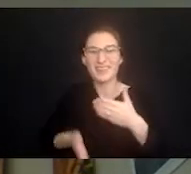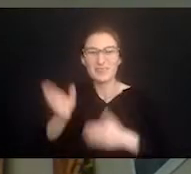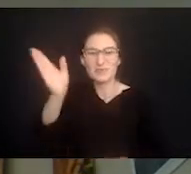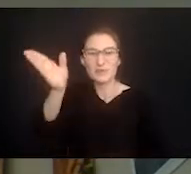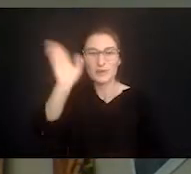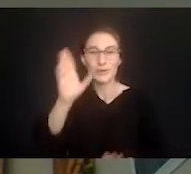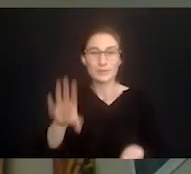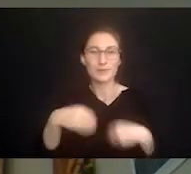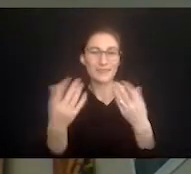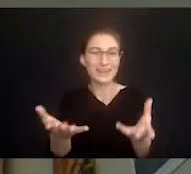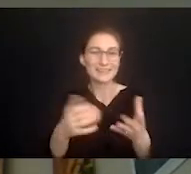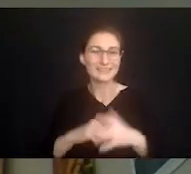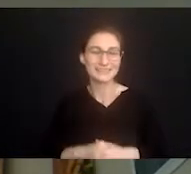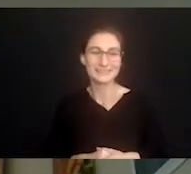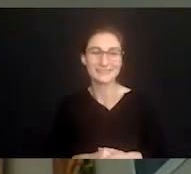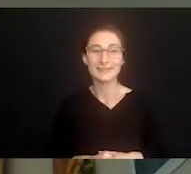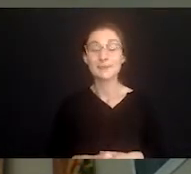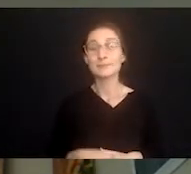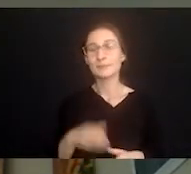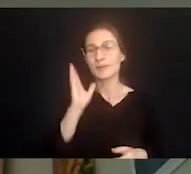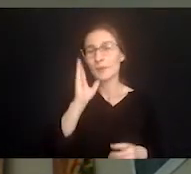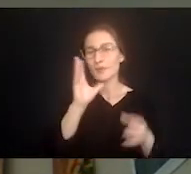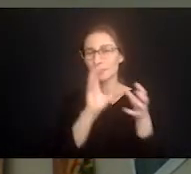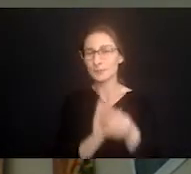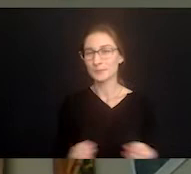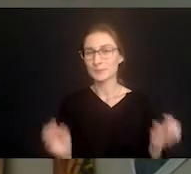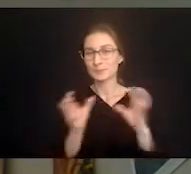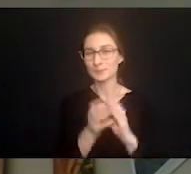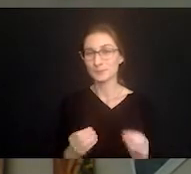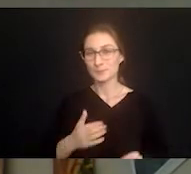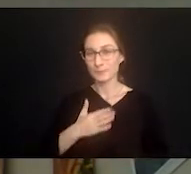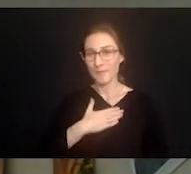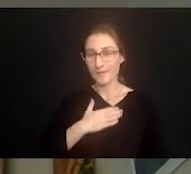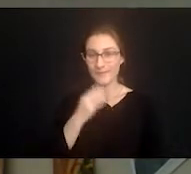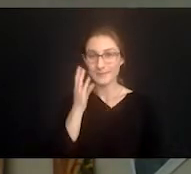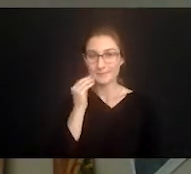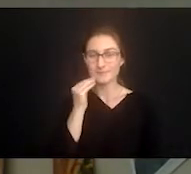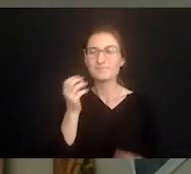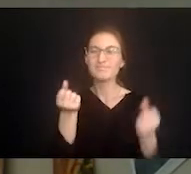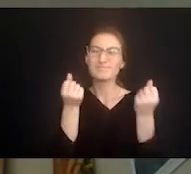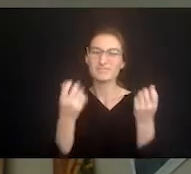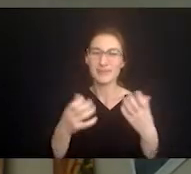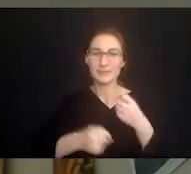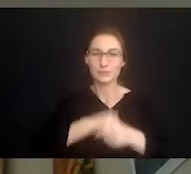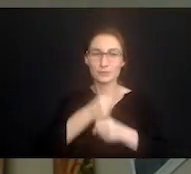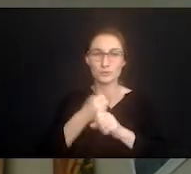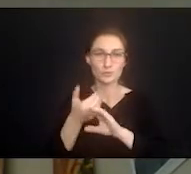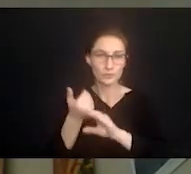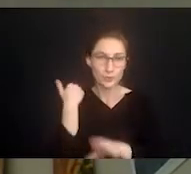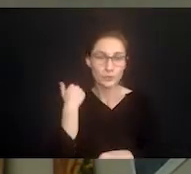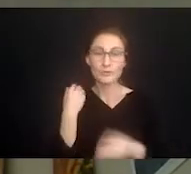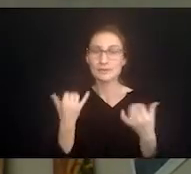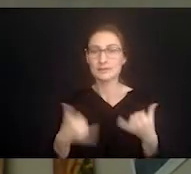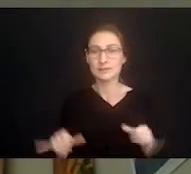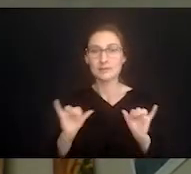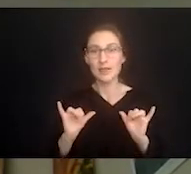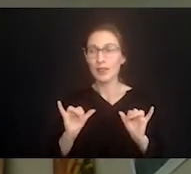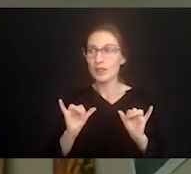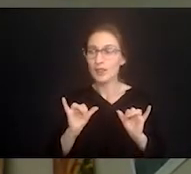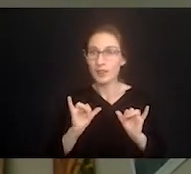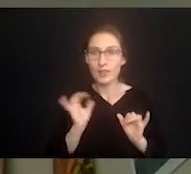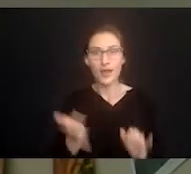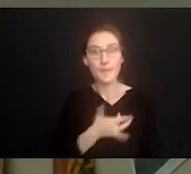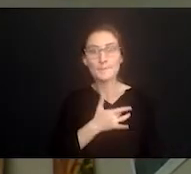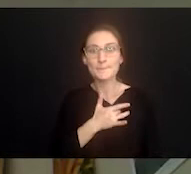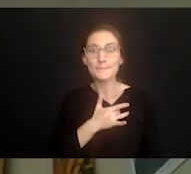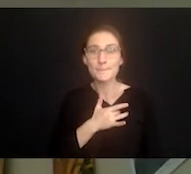find at the end of this presentation. But I'm going to tell you one of my stories. It happened many many years ago, but it's